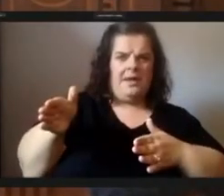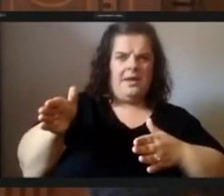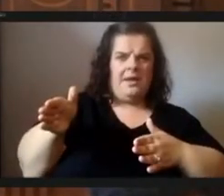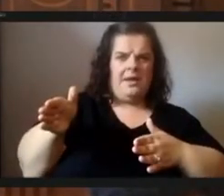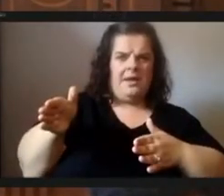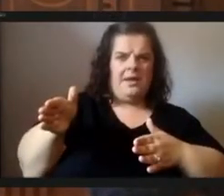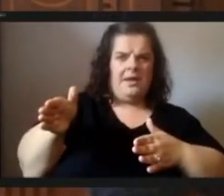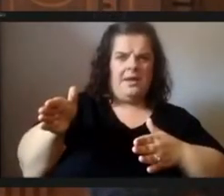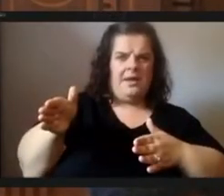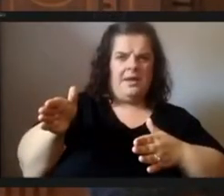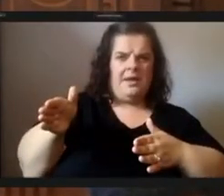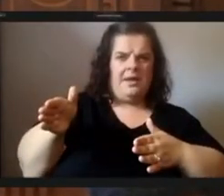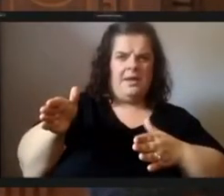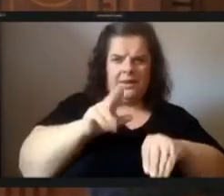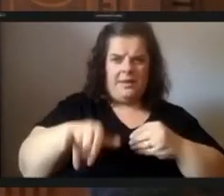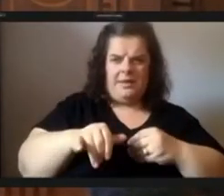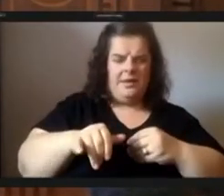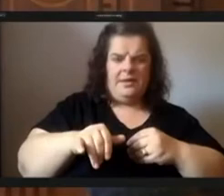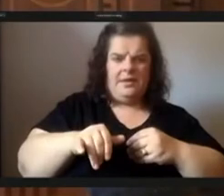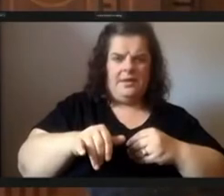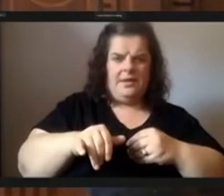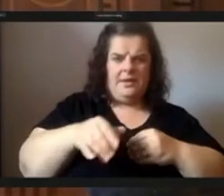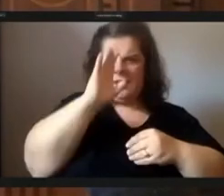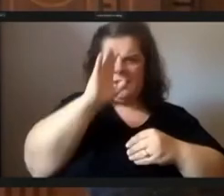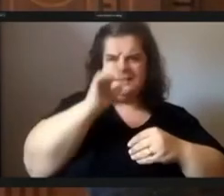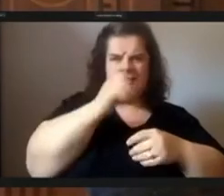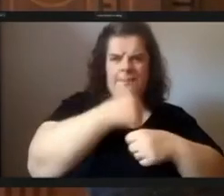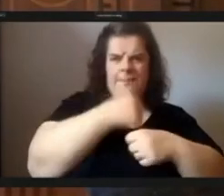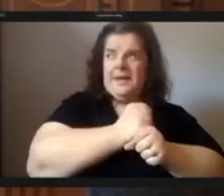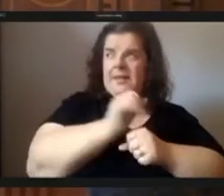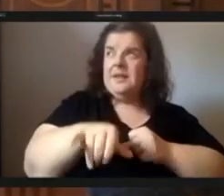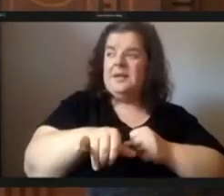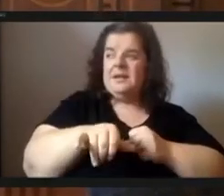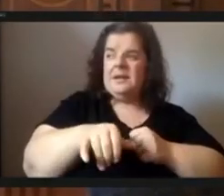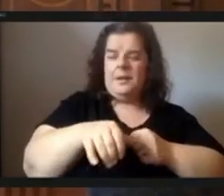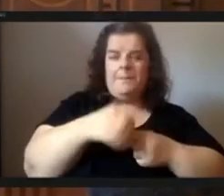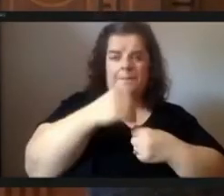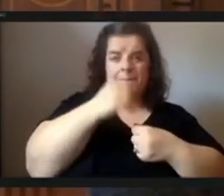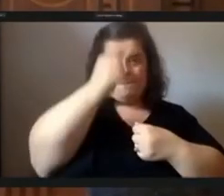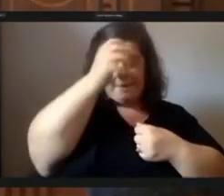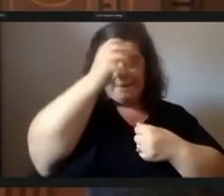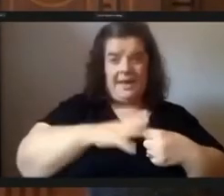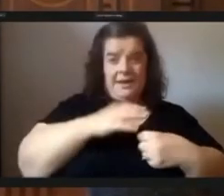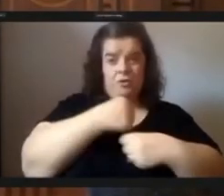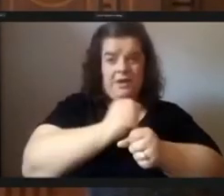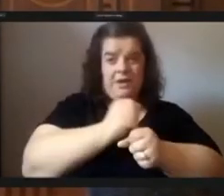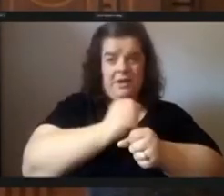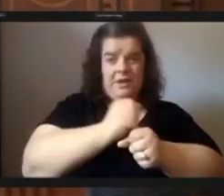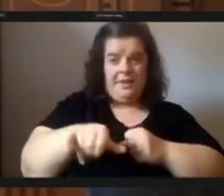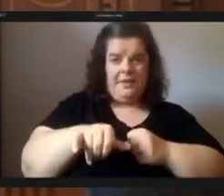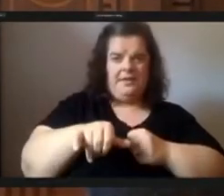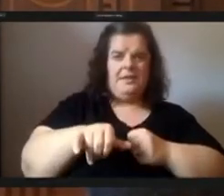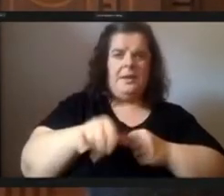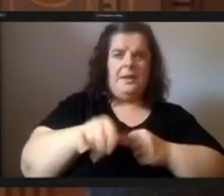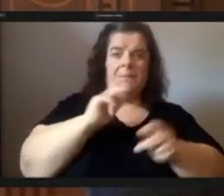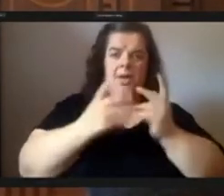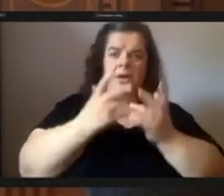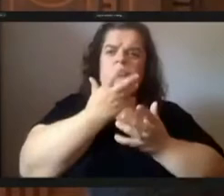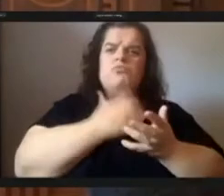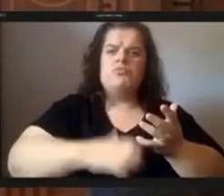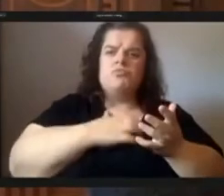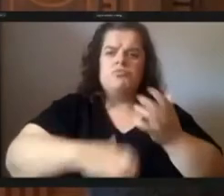god did not create it man created it people are starving because of the lack of